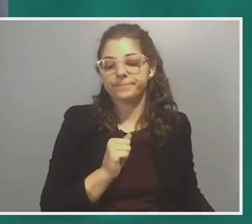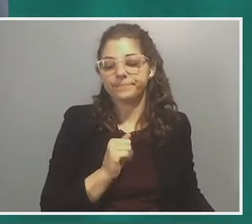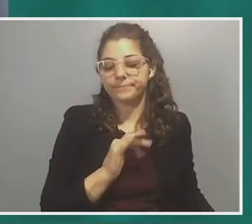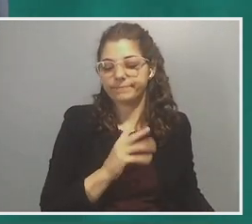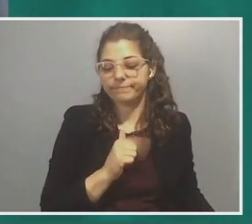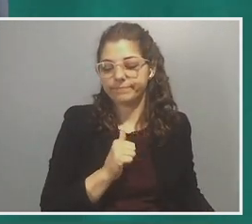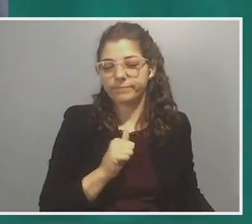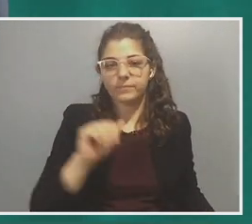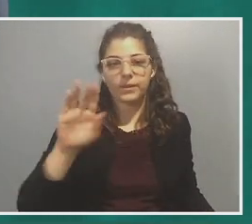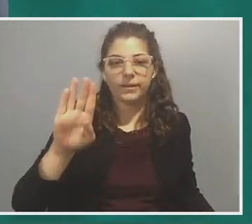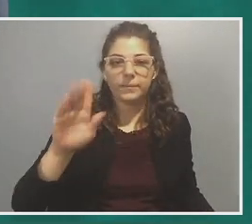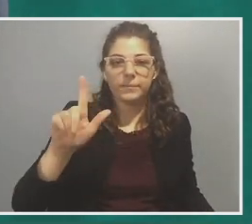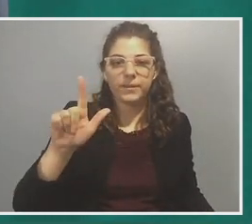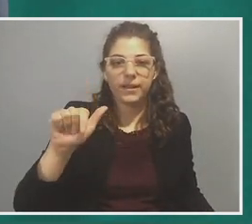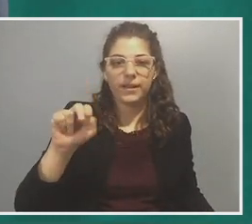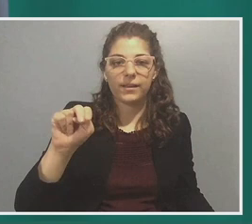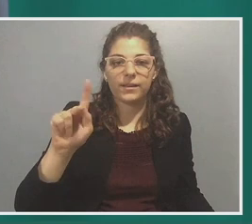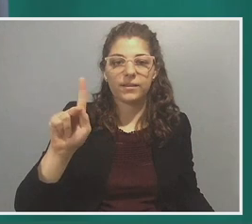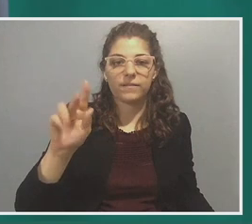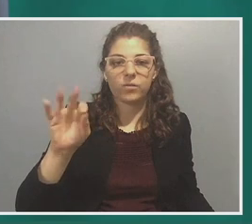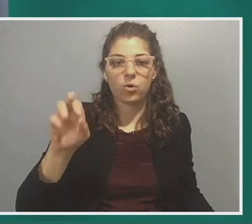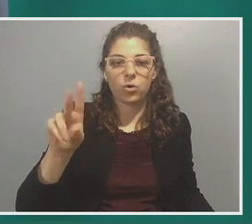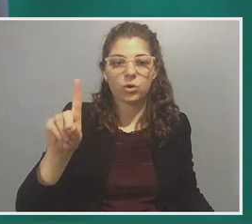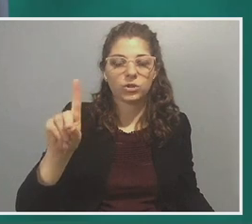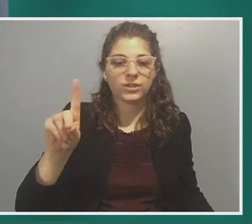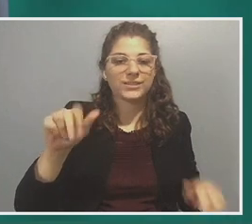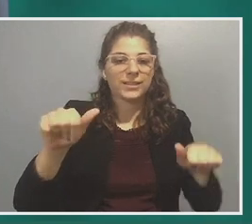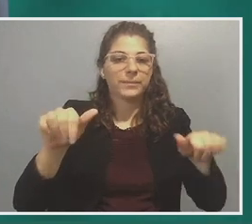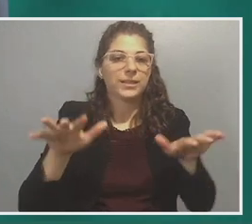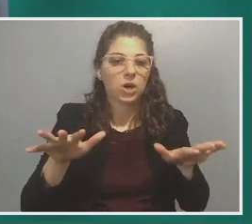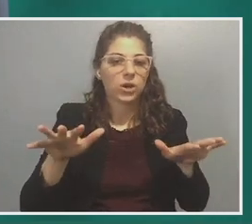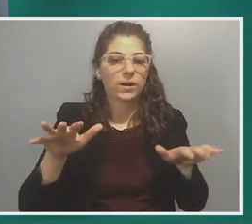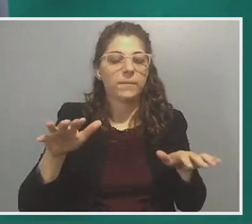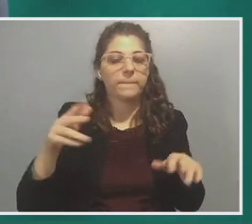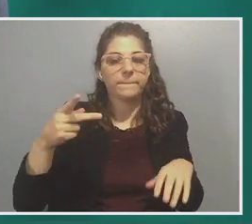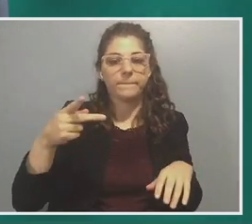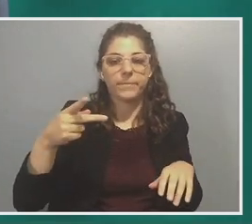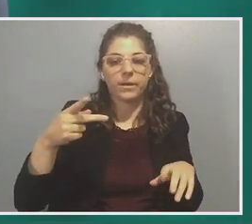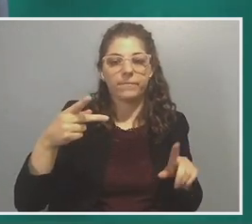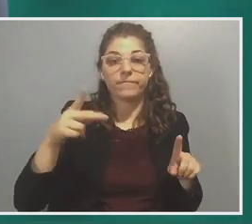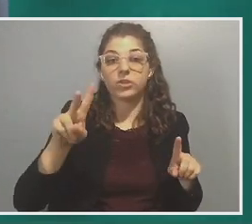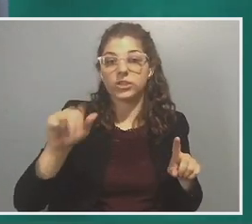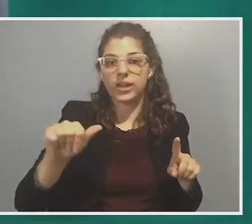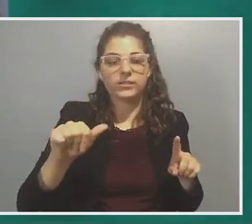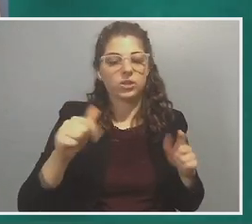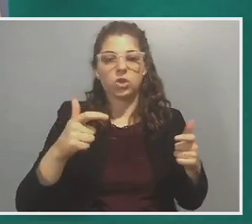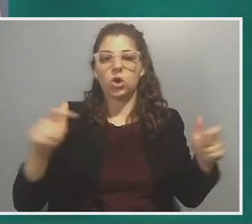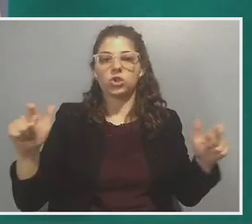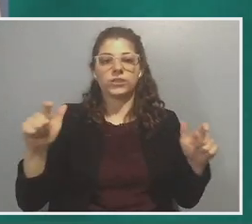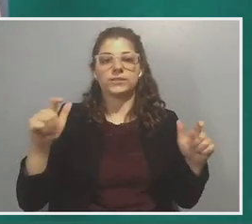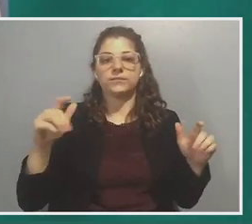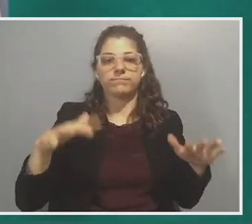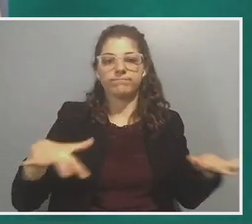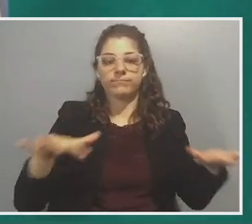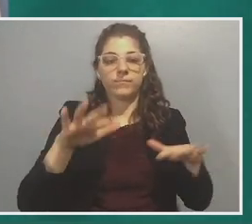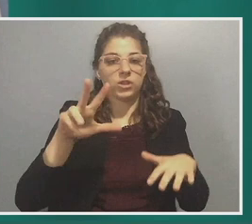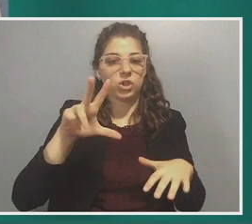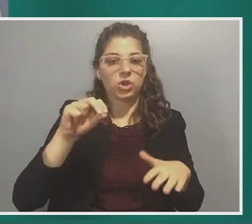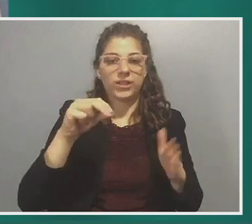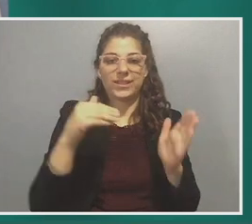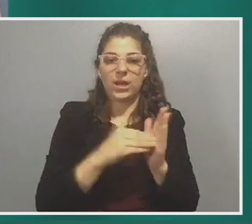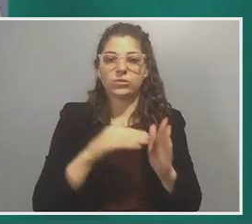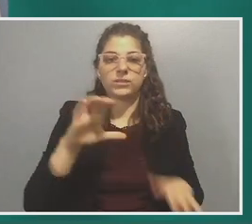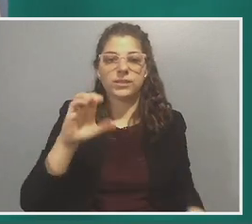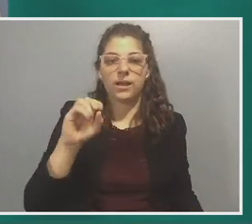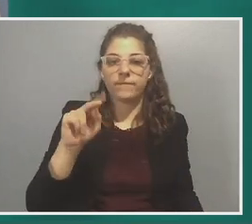Blanford cemetery in, uh, Petersburg, Virginia, which is one of the largest Confederate cemeteries in the country, a place where the remains of 30,000 Confederate soldiers are